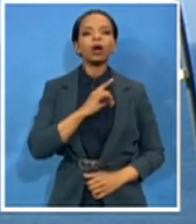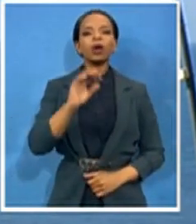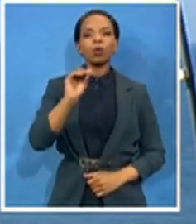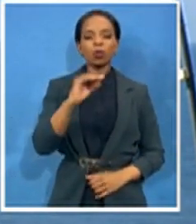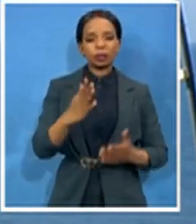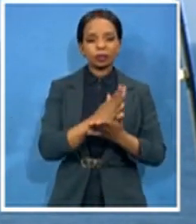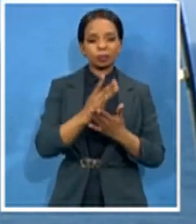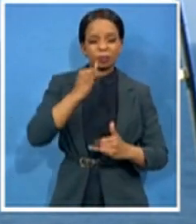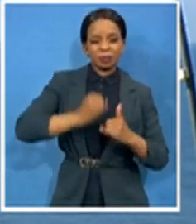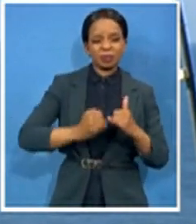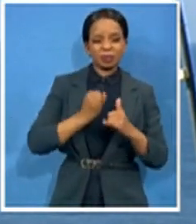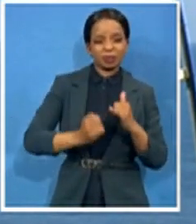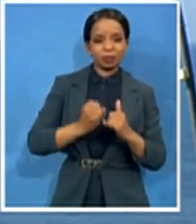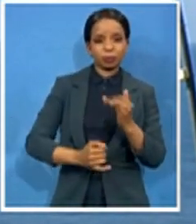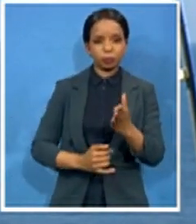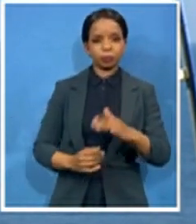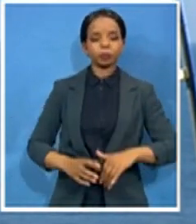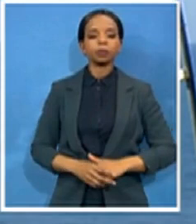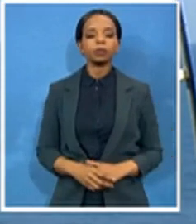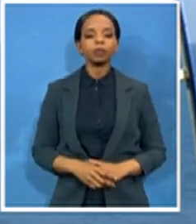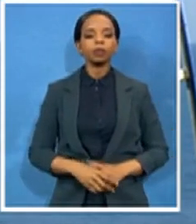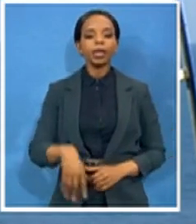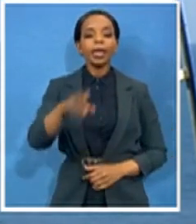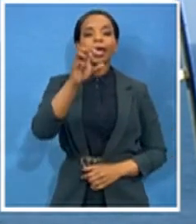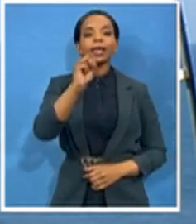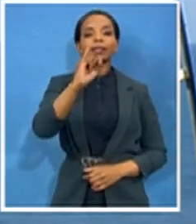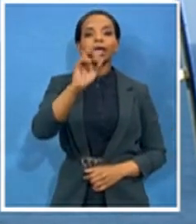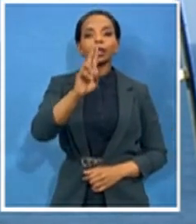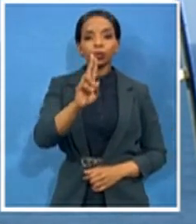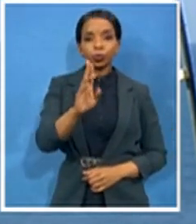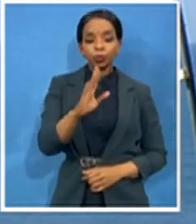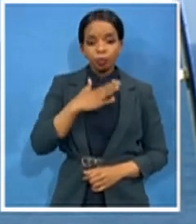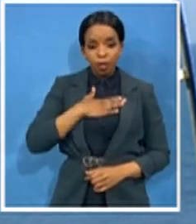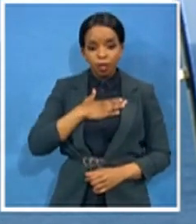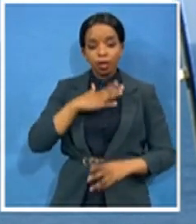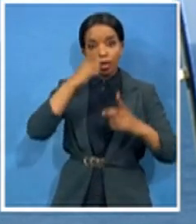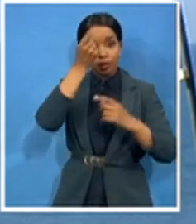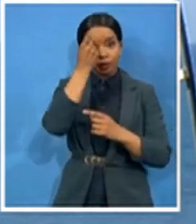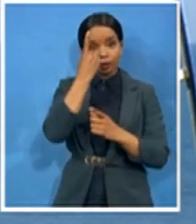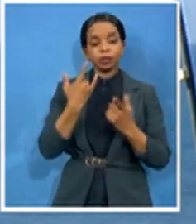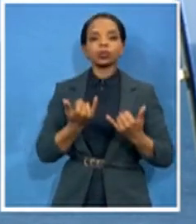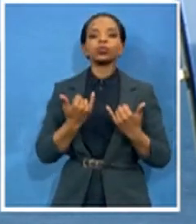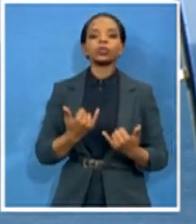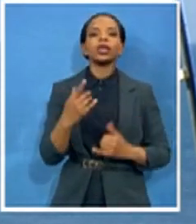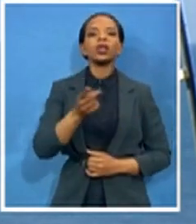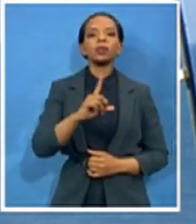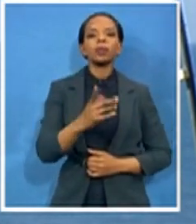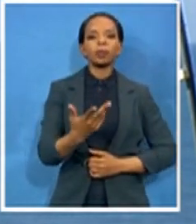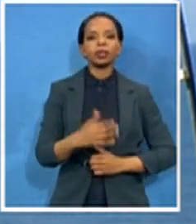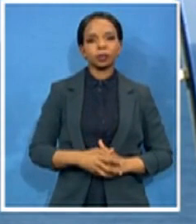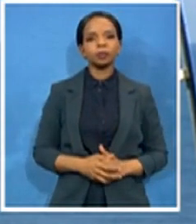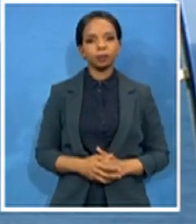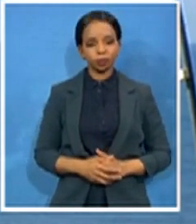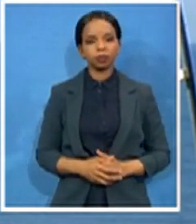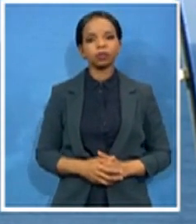the SIU, in our understanding today, is a part A of their submission and there's part